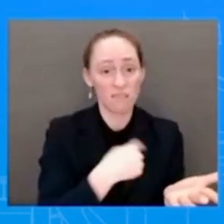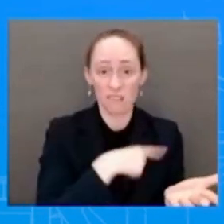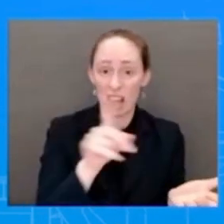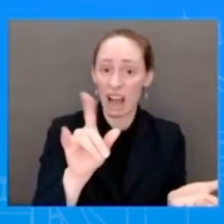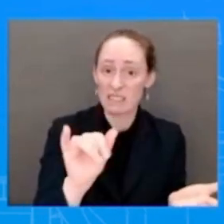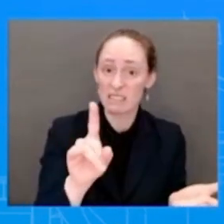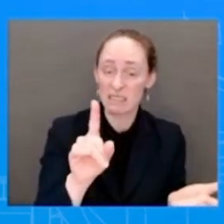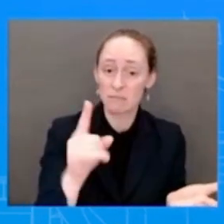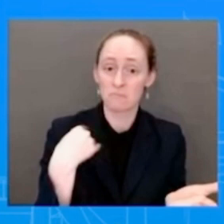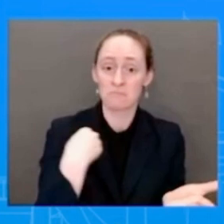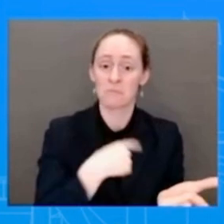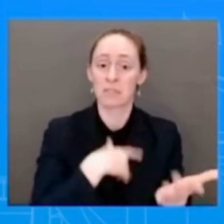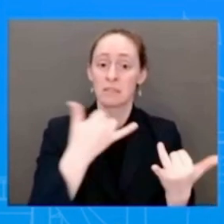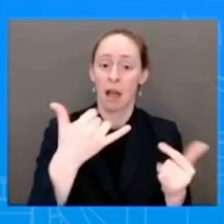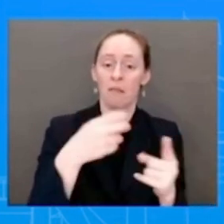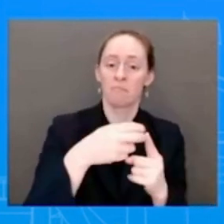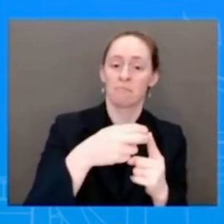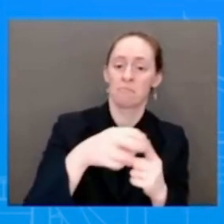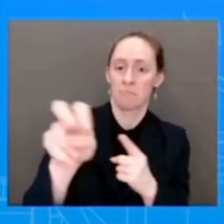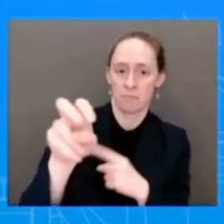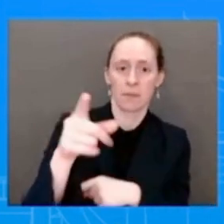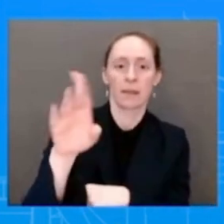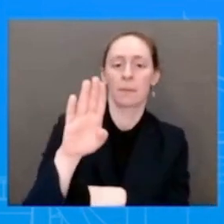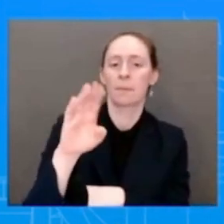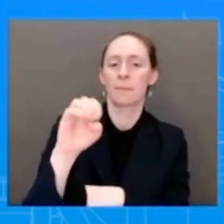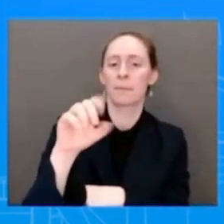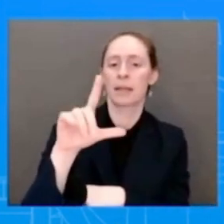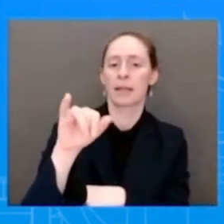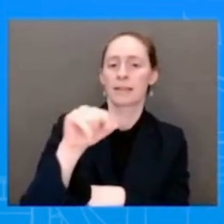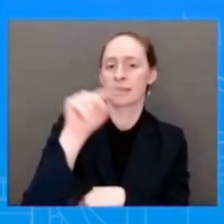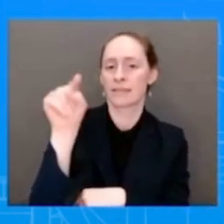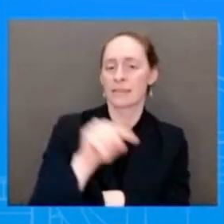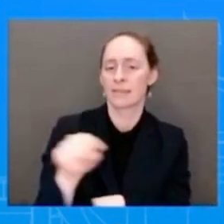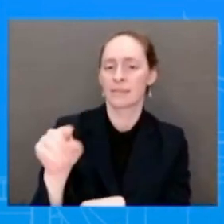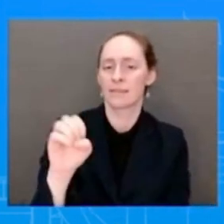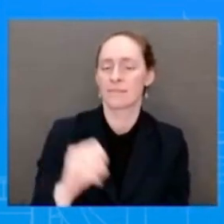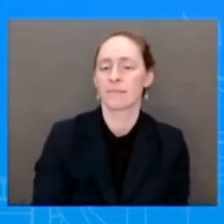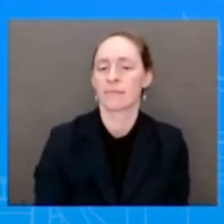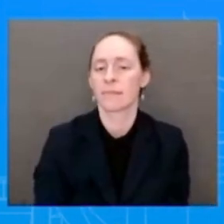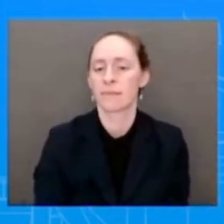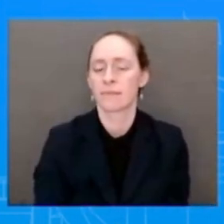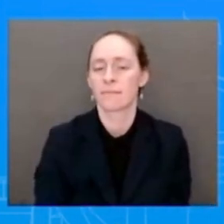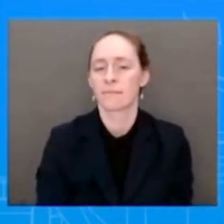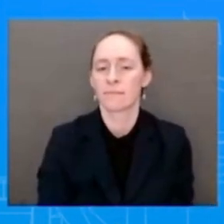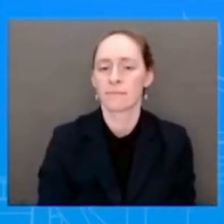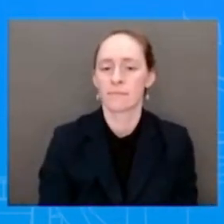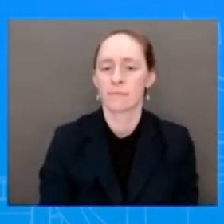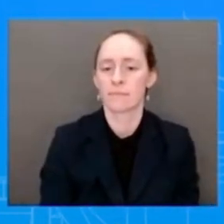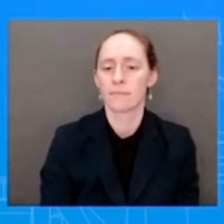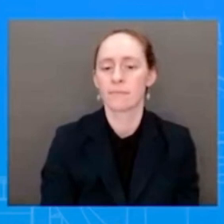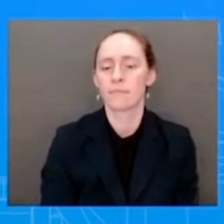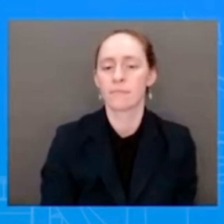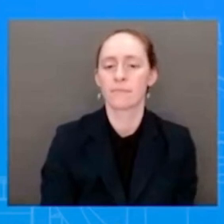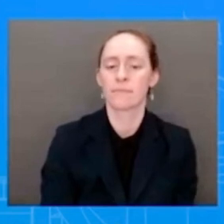position on that, it remains dedicated, we remain dedicated to a deliberate and thorough process focused on responsibly reducing